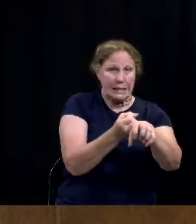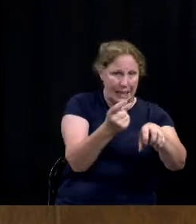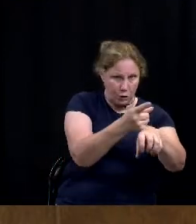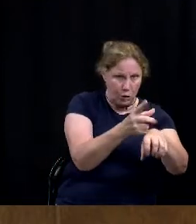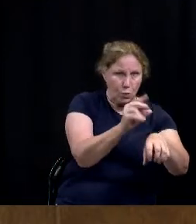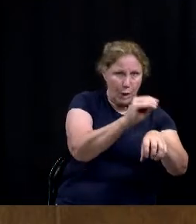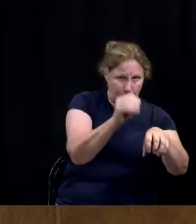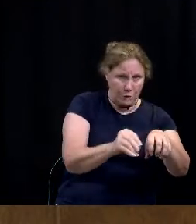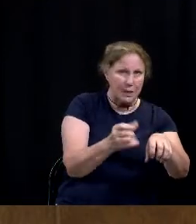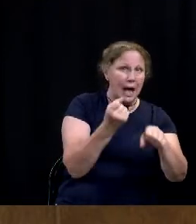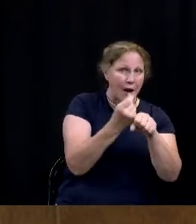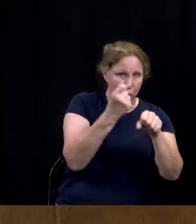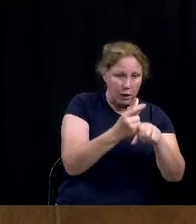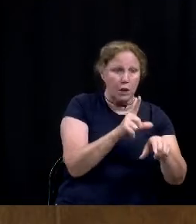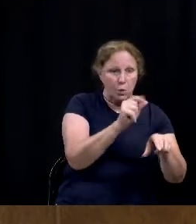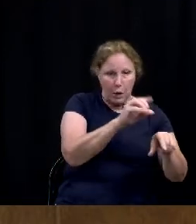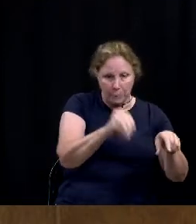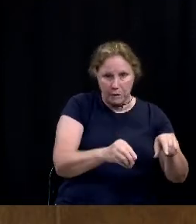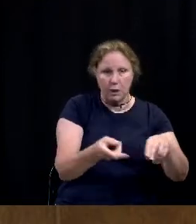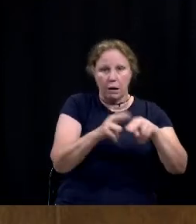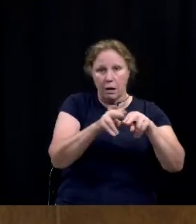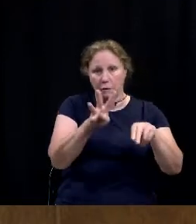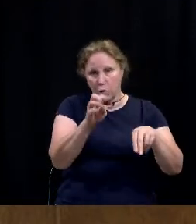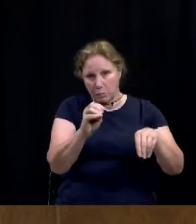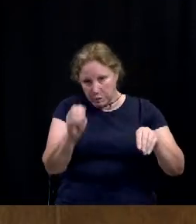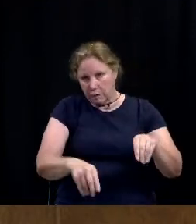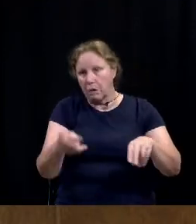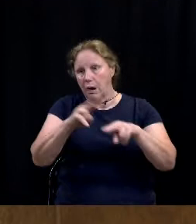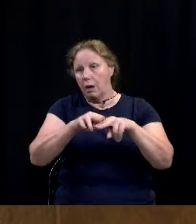per year. So the full effect isn't until